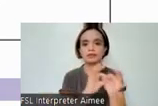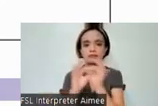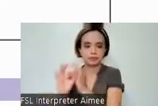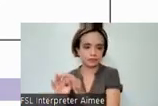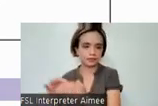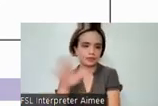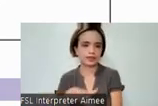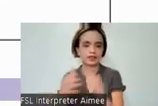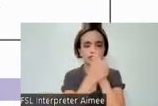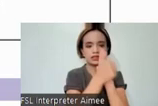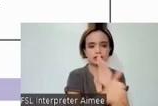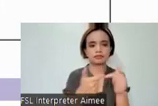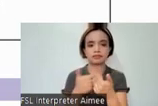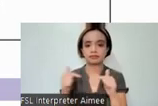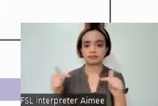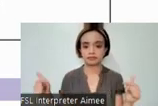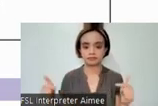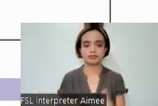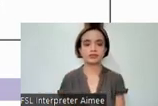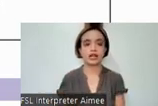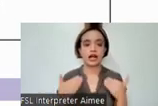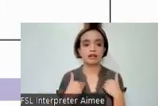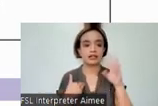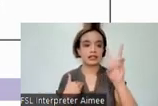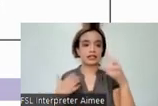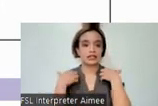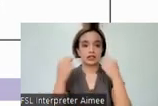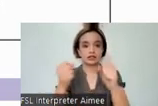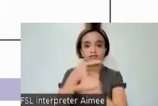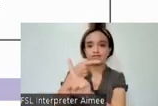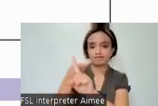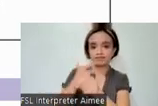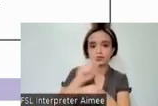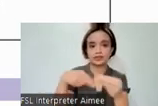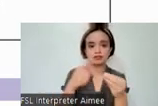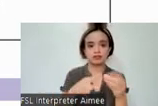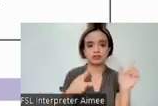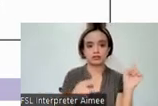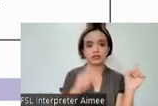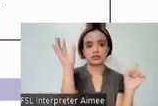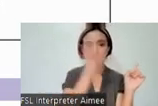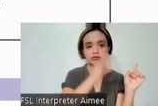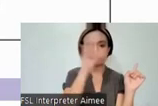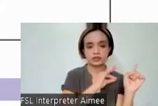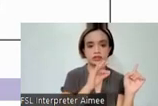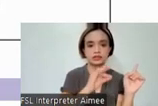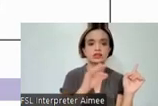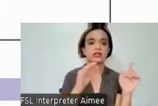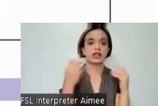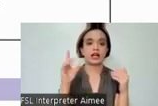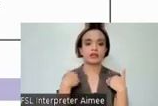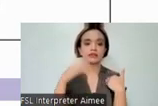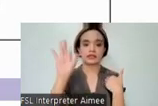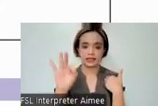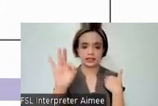skills and languages. There were six strong positive correlations across Filipino, while there were nine strong positive